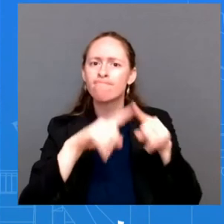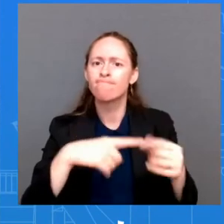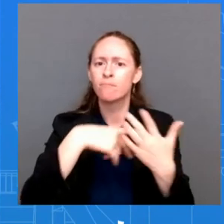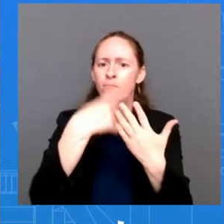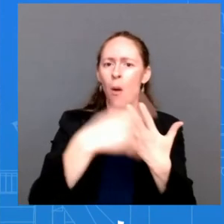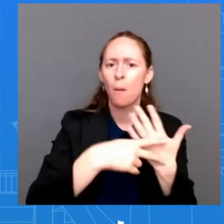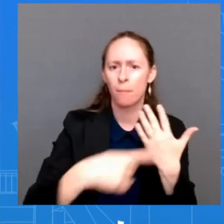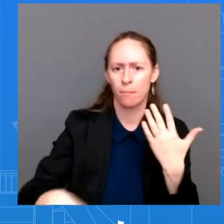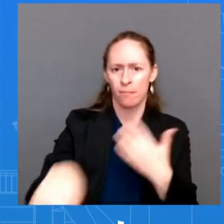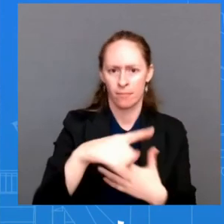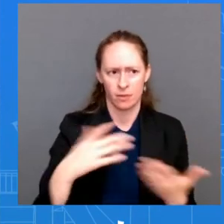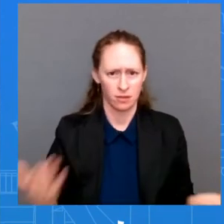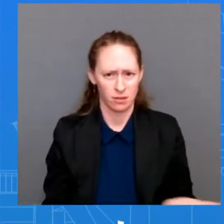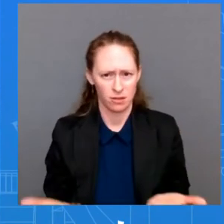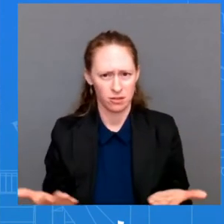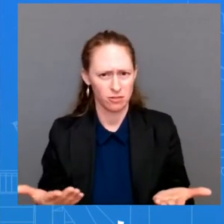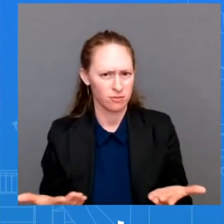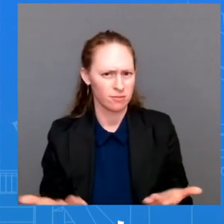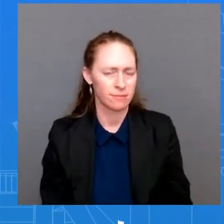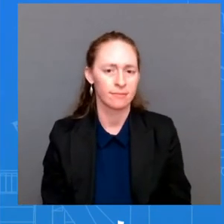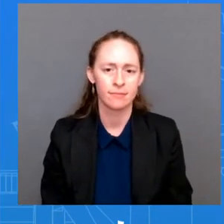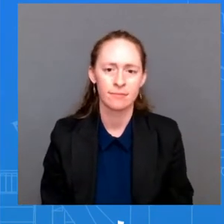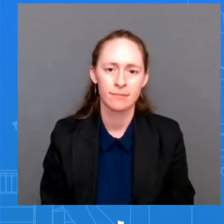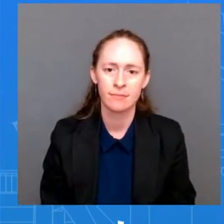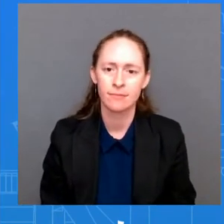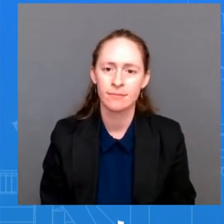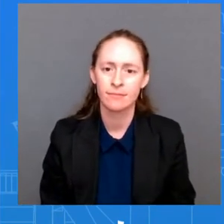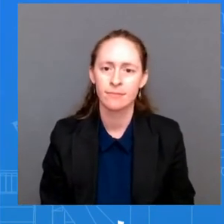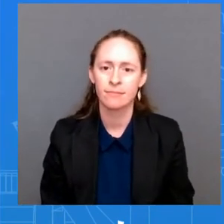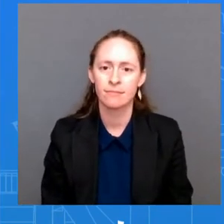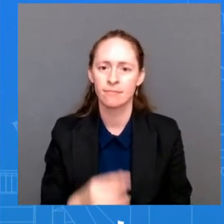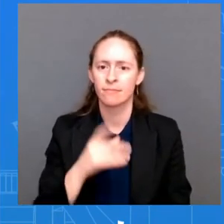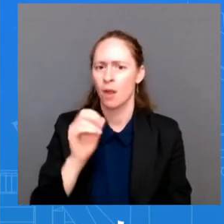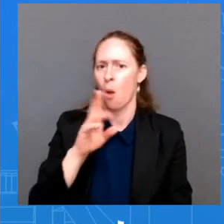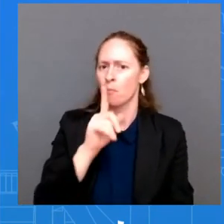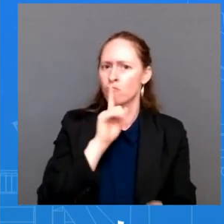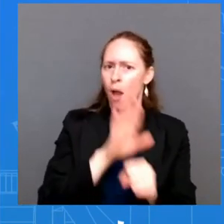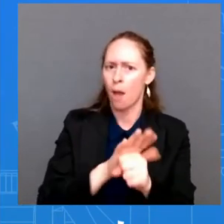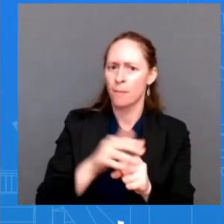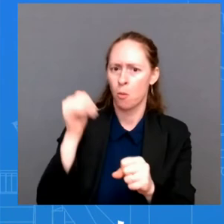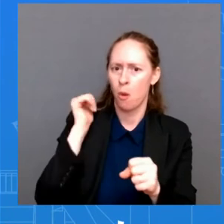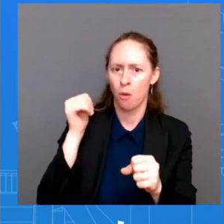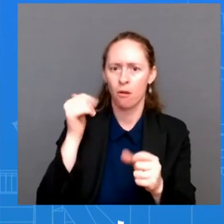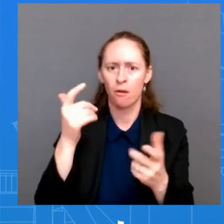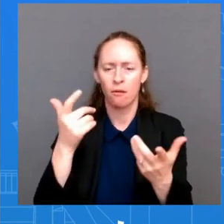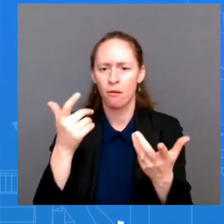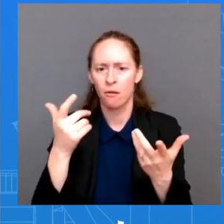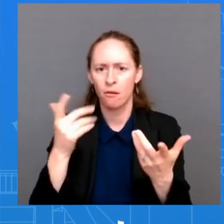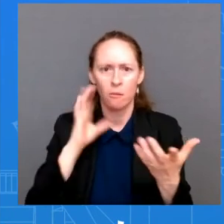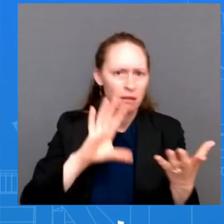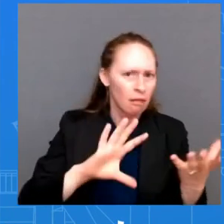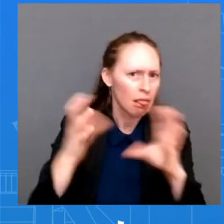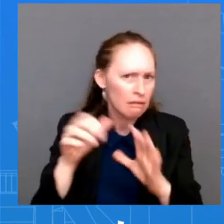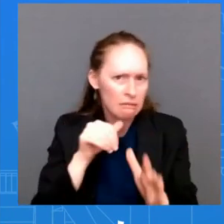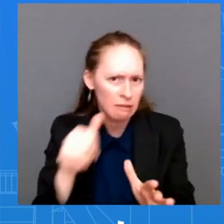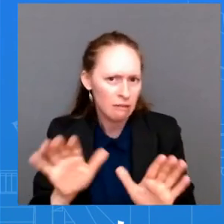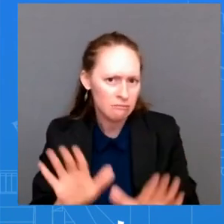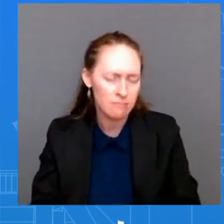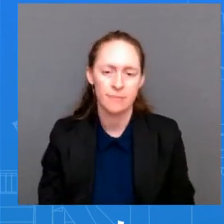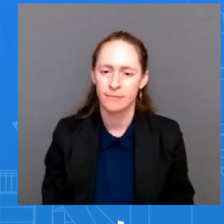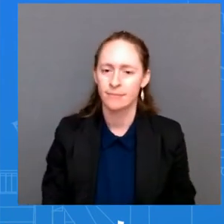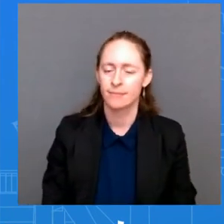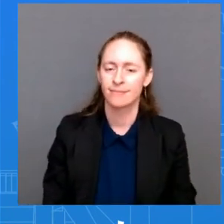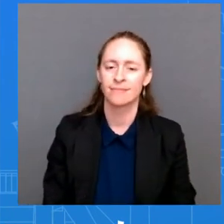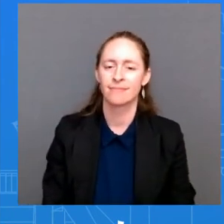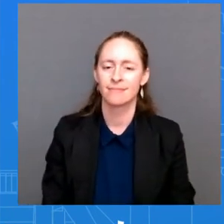increase domestic manufacturing so i'll say this there are 55 companies corporations in this country who make tens of billions of dollars who